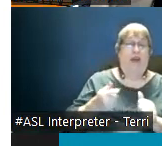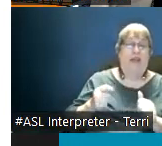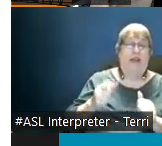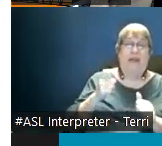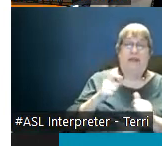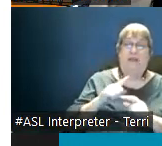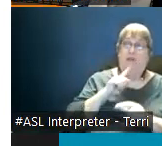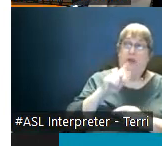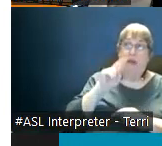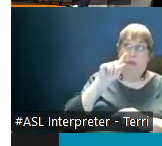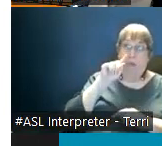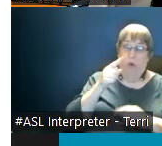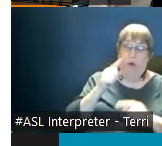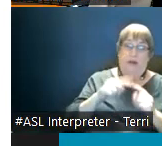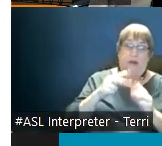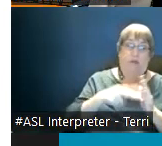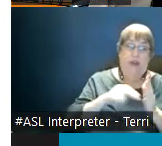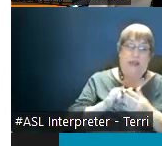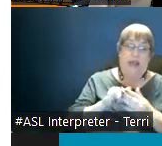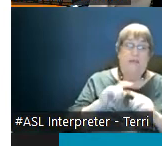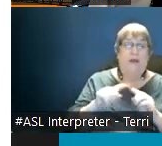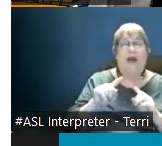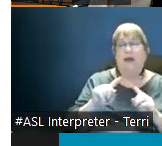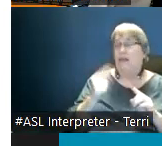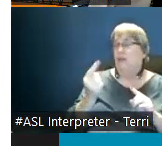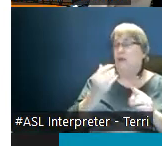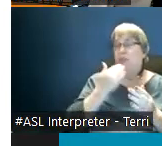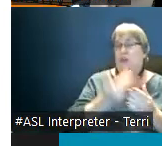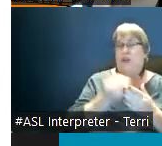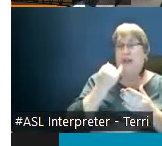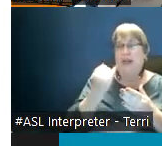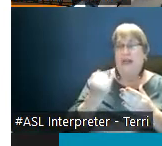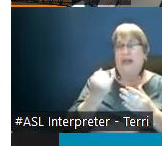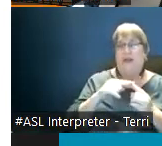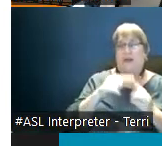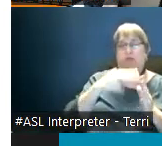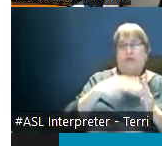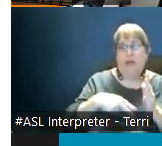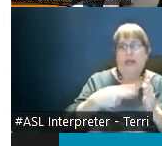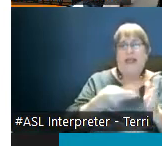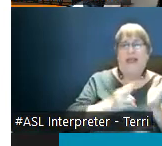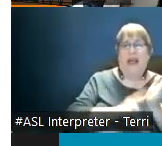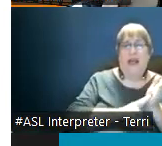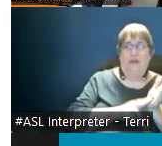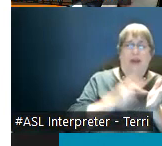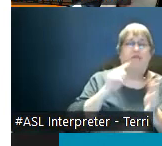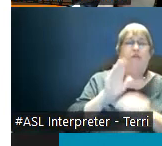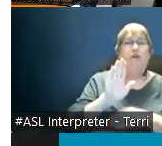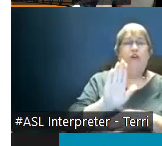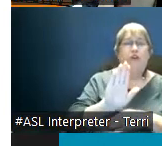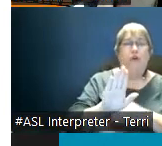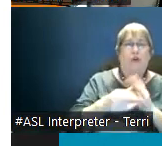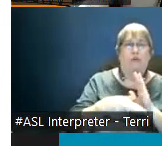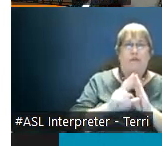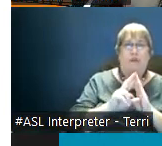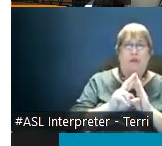boring to read and i understand that but it is a good idea to read the relevant section of the contract for your review uh so and it's just